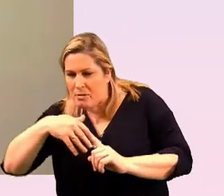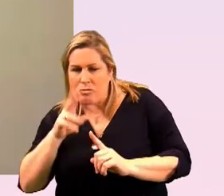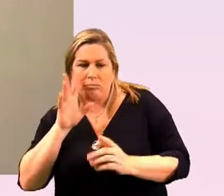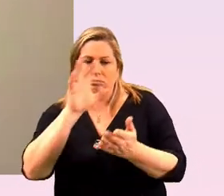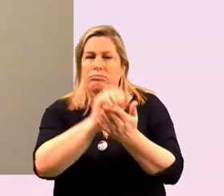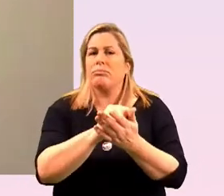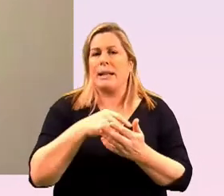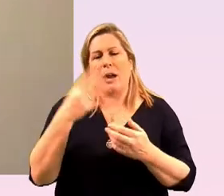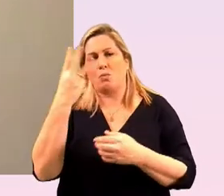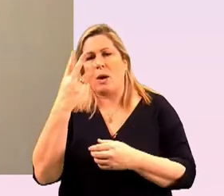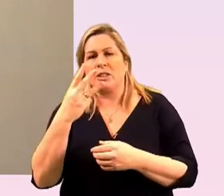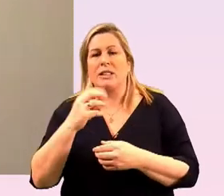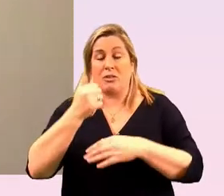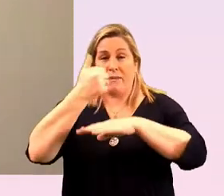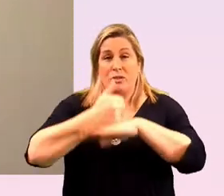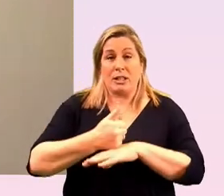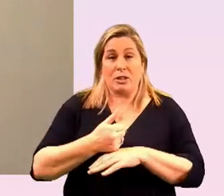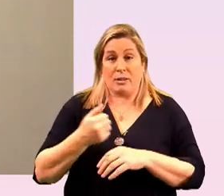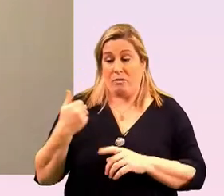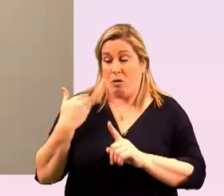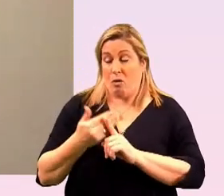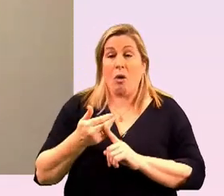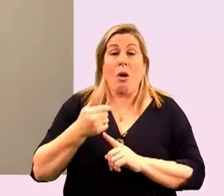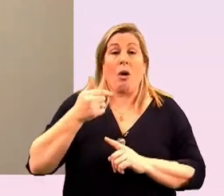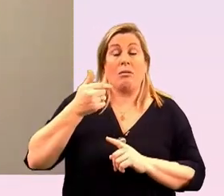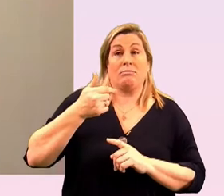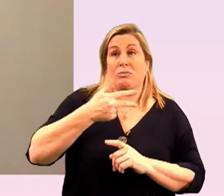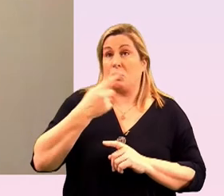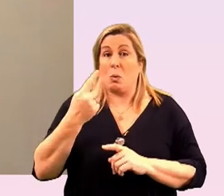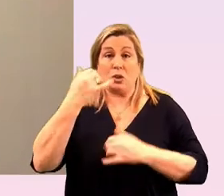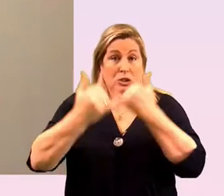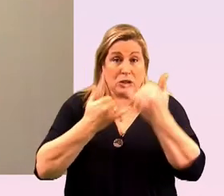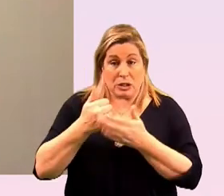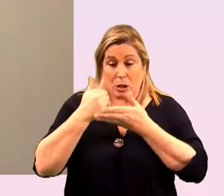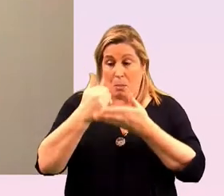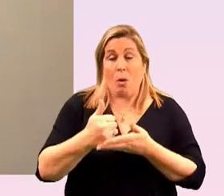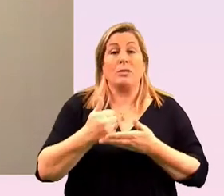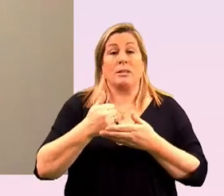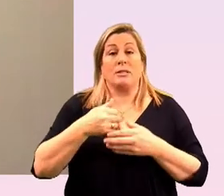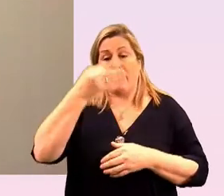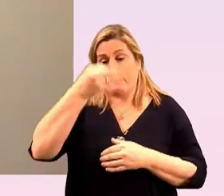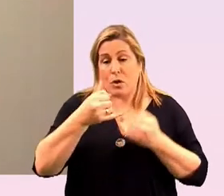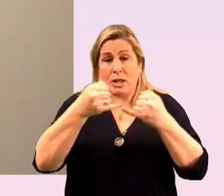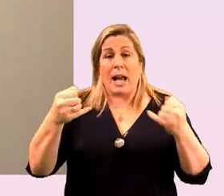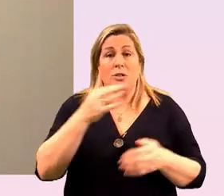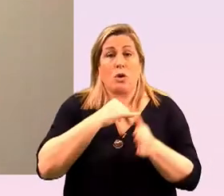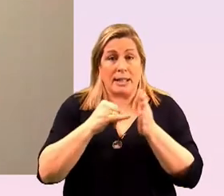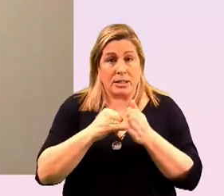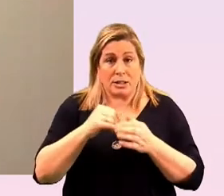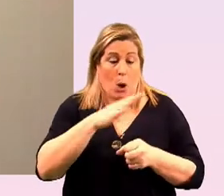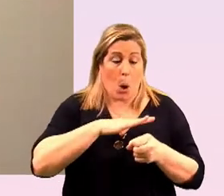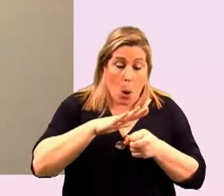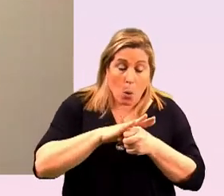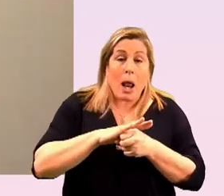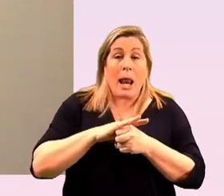as the foundation over the last 24 one years has really supported frontline organizations at both at a local and a national